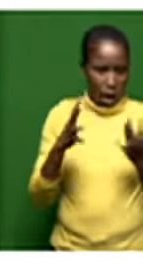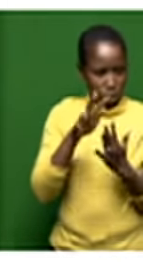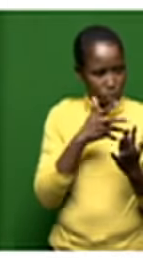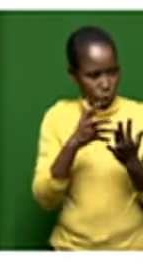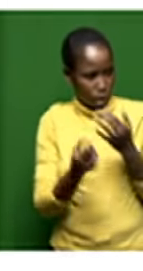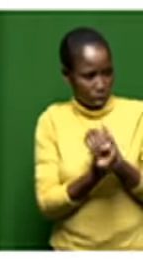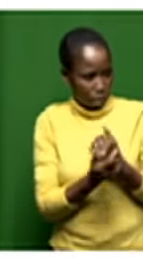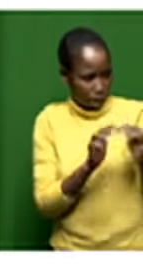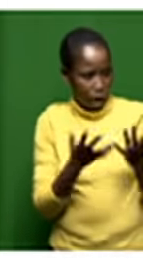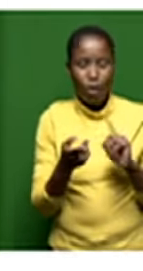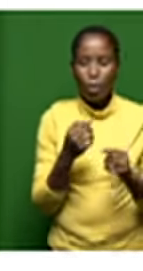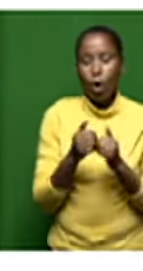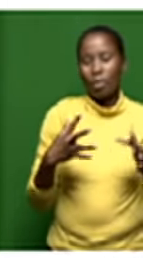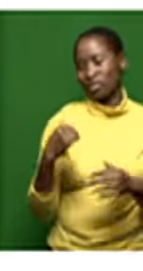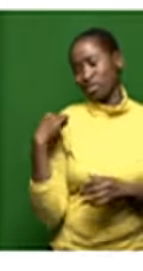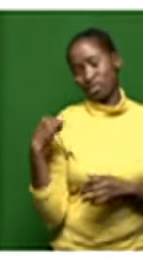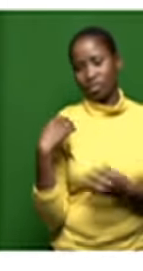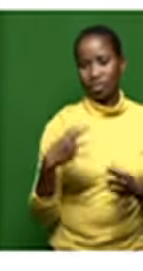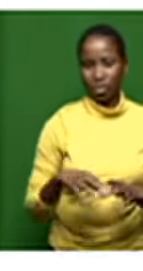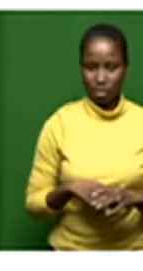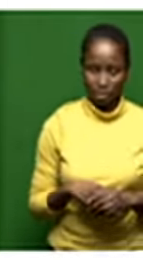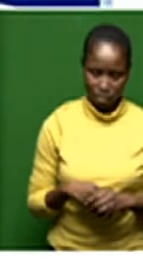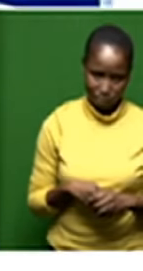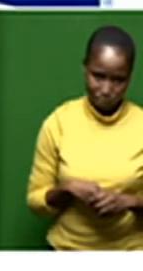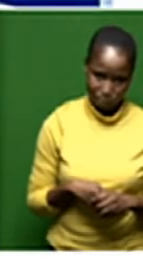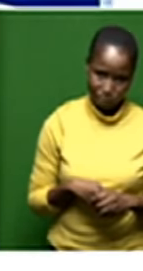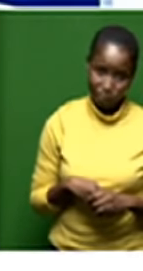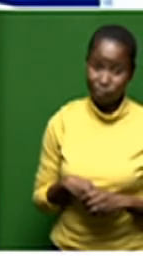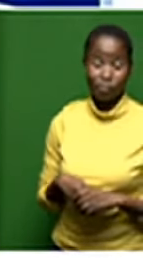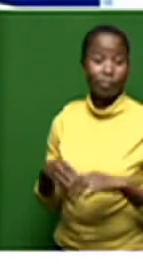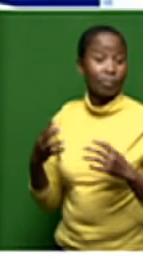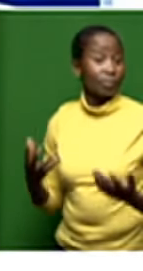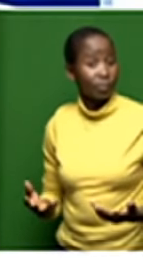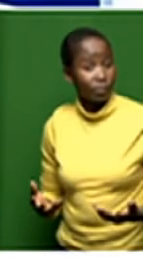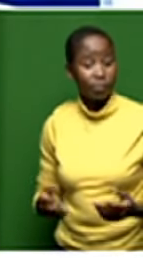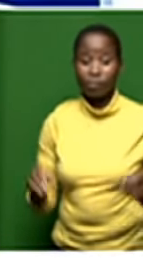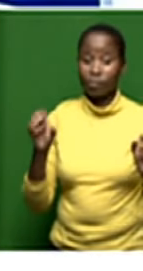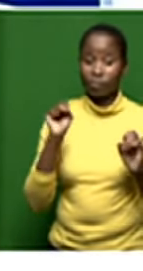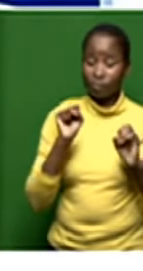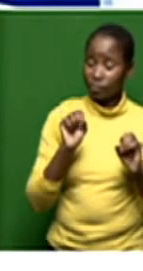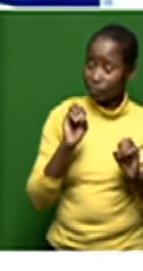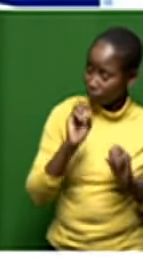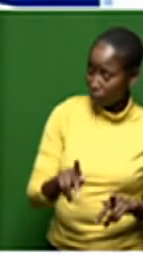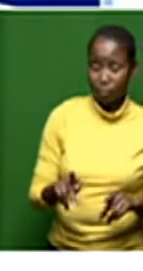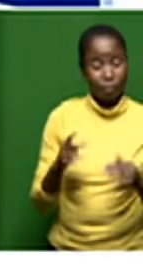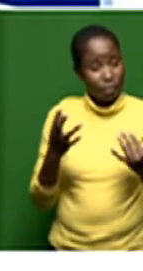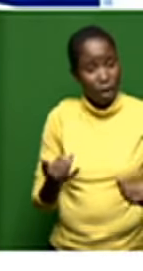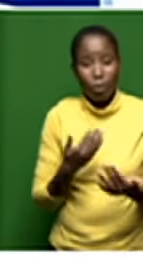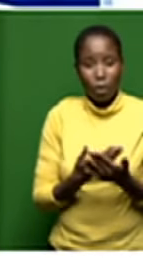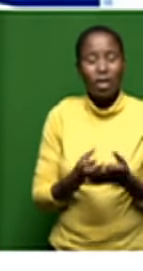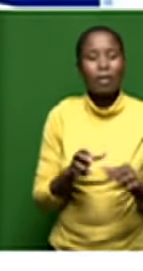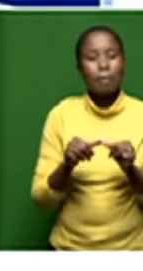opened yesterday so let's just move to some other components of this mr